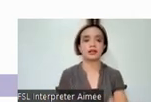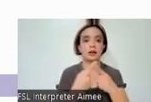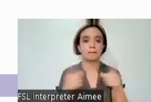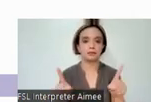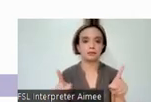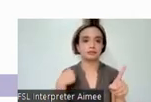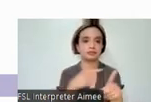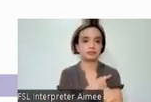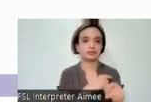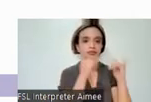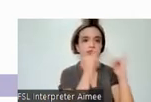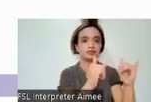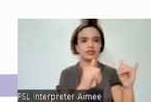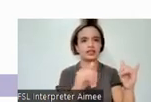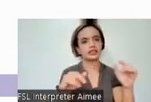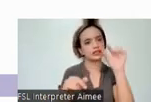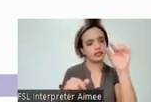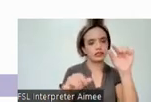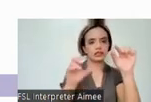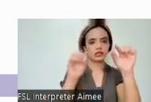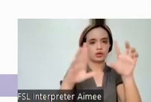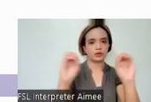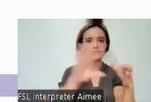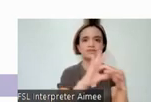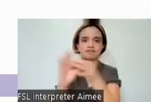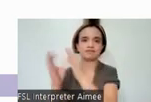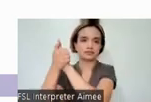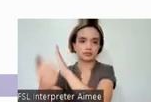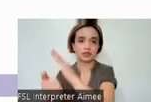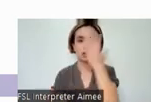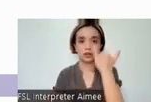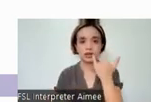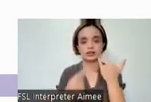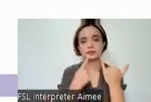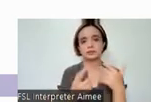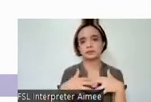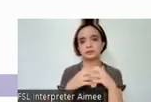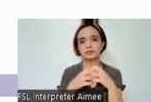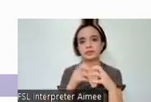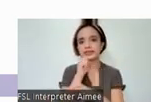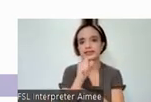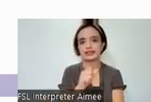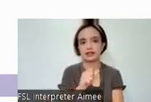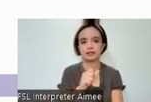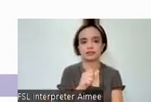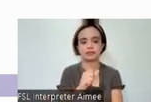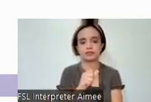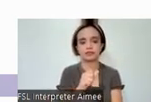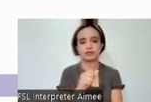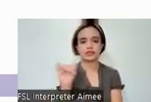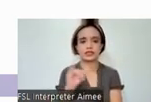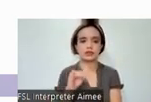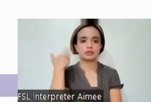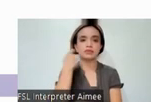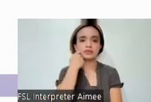also retained those with little to no correlations with other skills, as they were measuring constructs that were not encompassed by the previous skills mentioned.